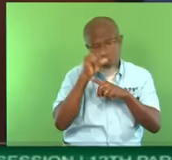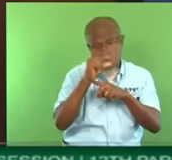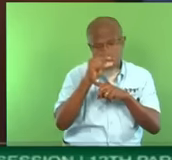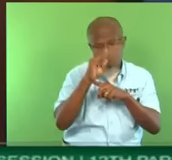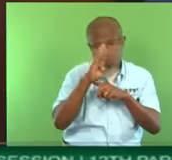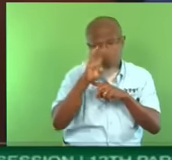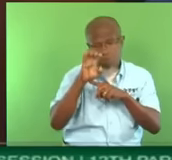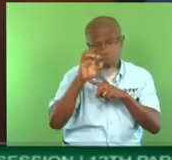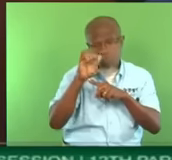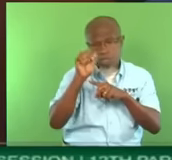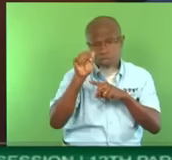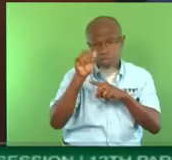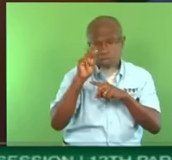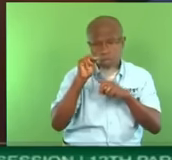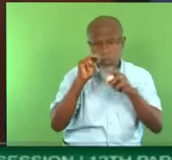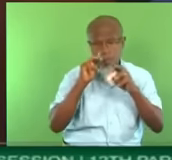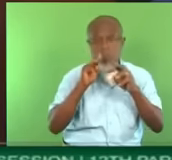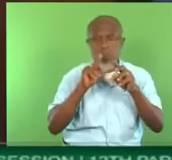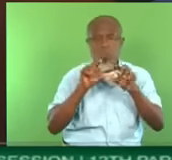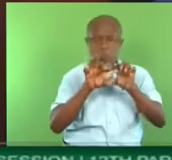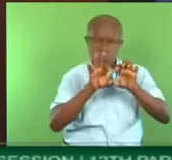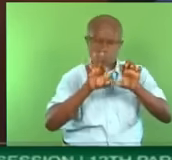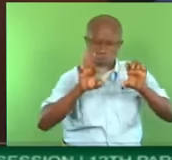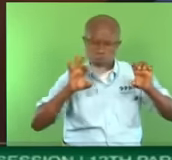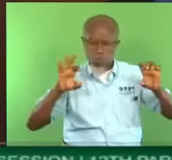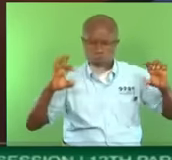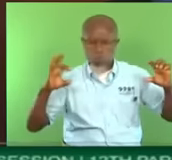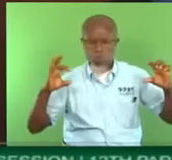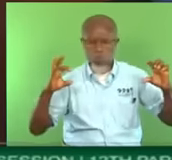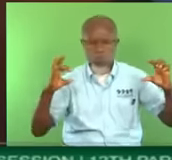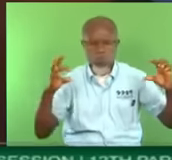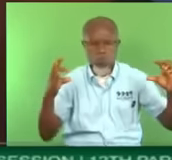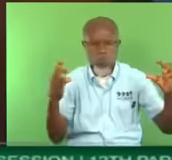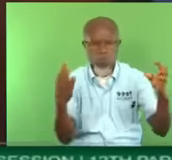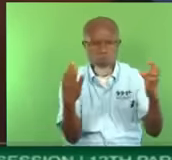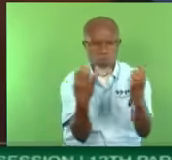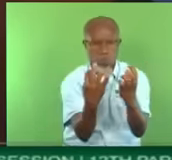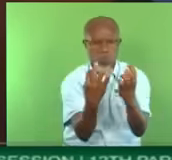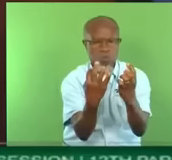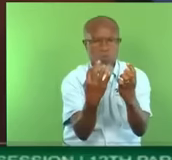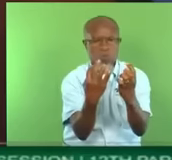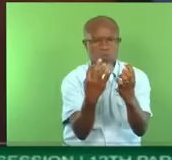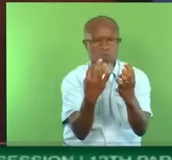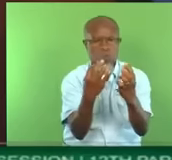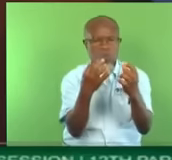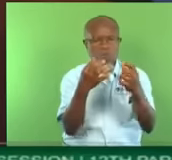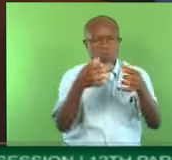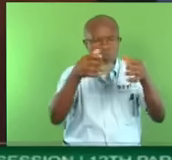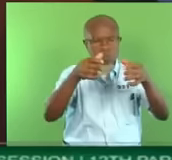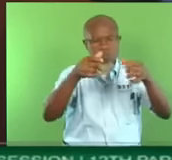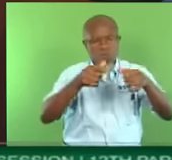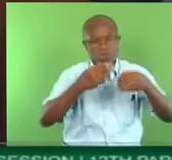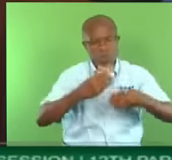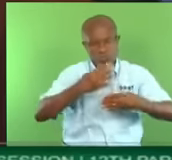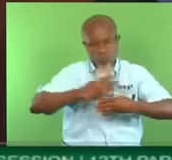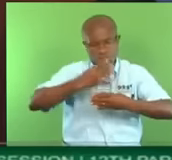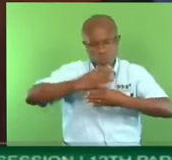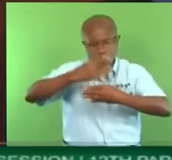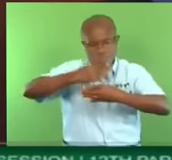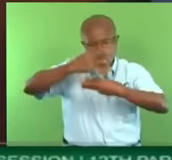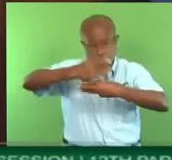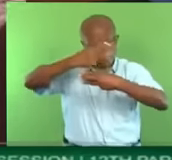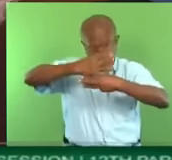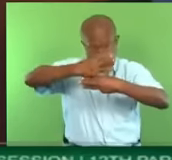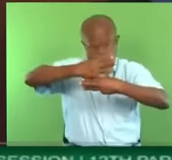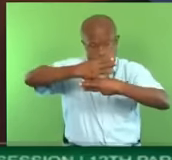so on. Apparently, ring beams are the beams you put at the top to hold down the blocks and then the roof. And you tie the roof to the ring beam.